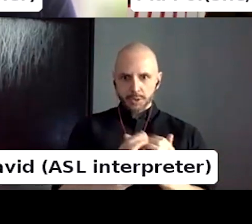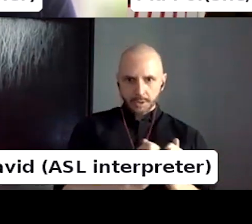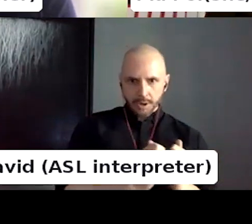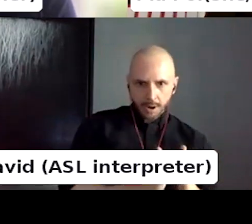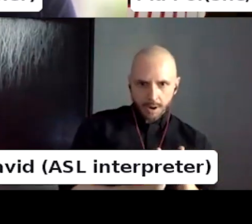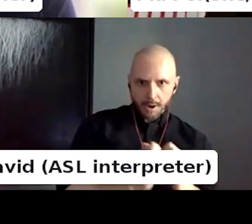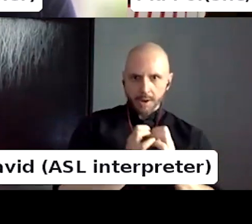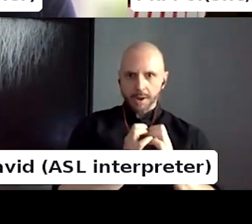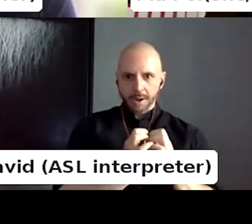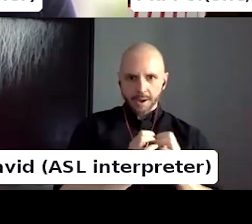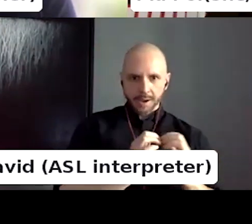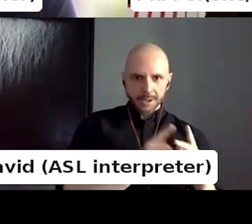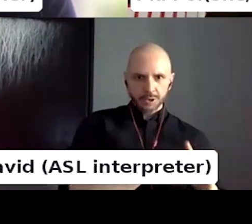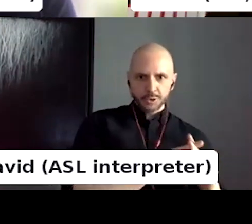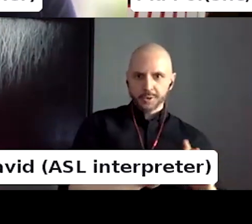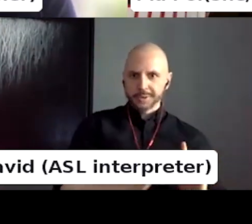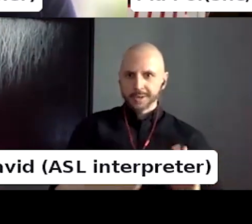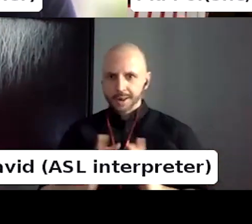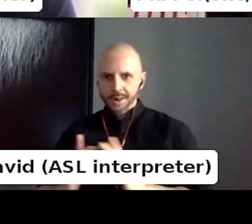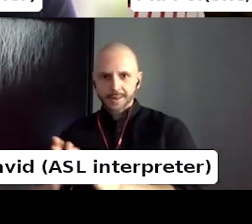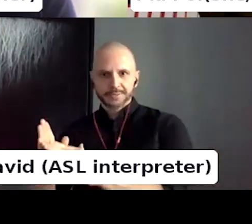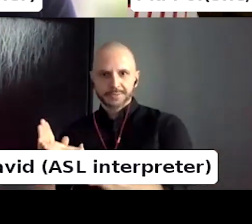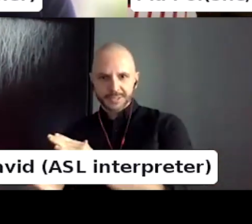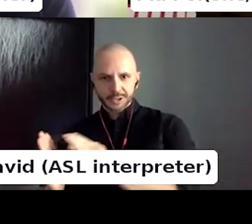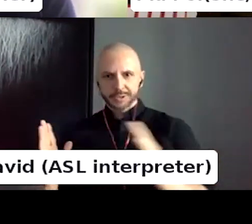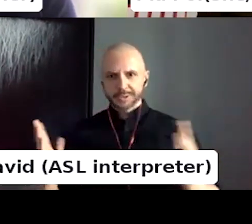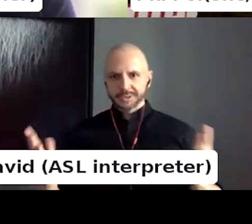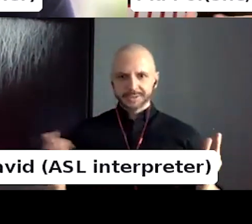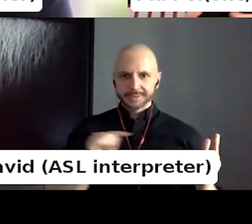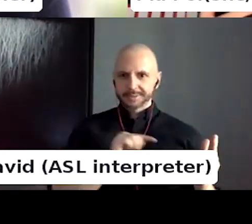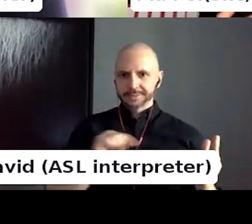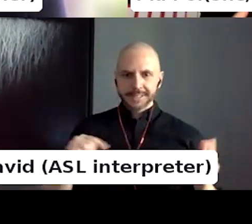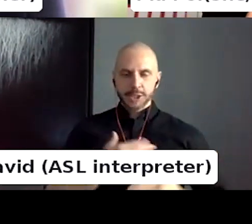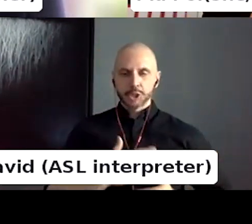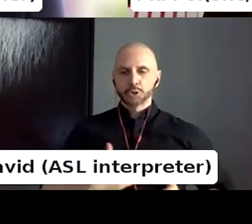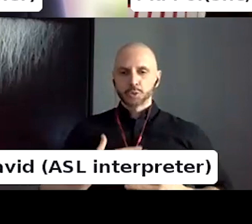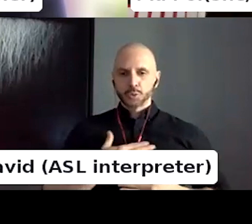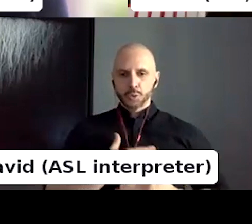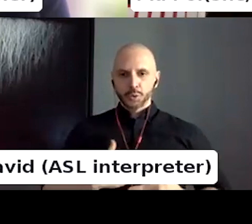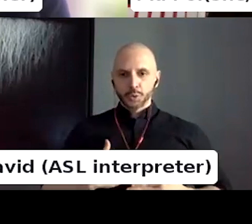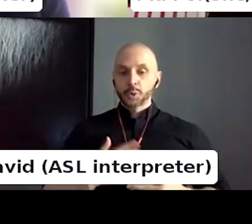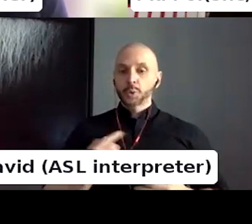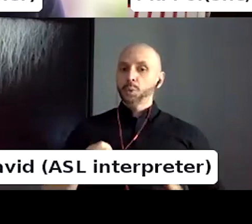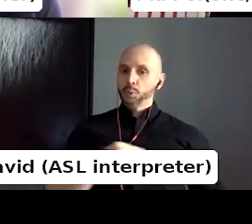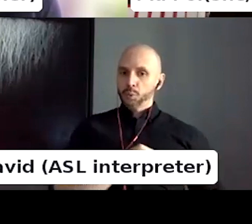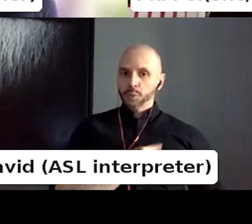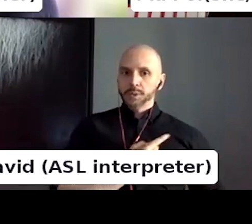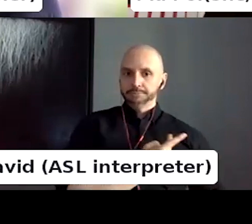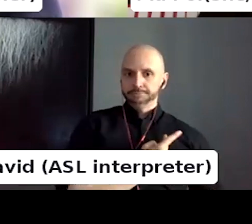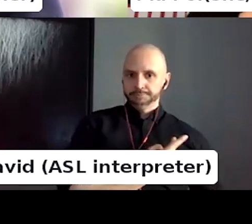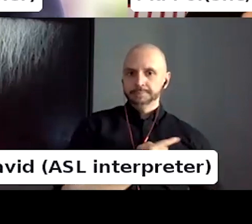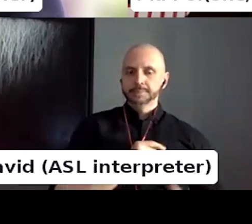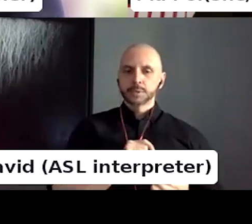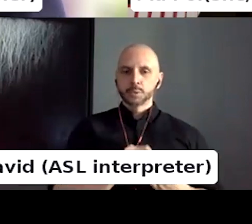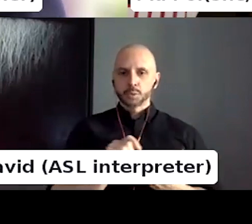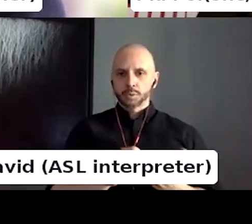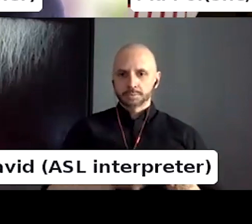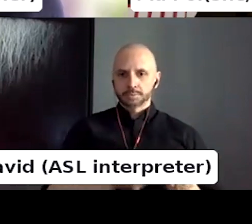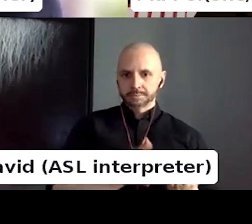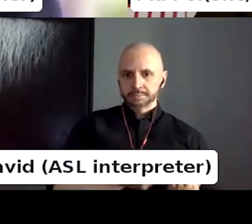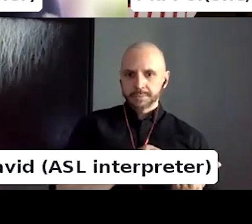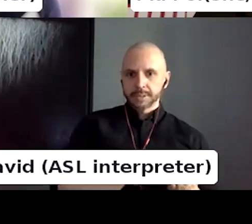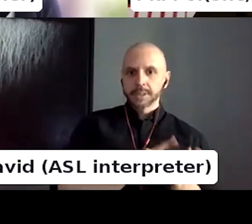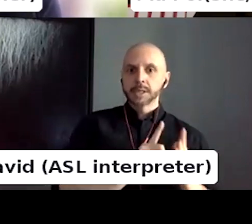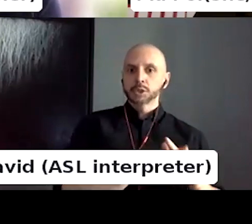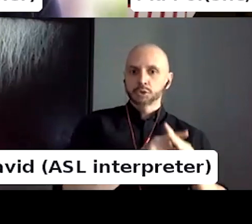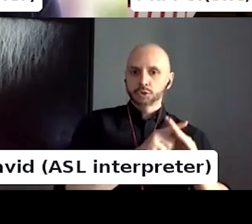the epilogue and the closing words for this book and sort of our feelings really came true where we thought,